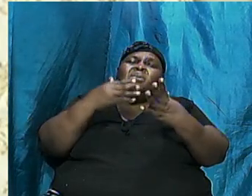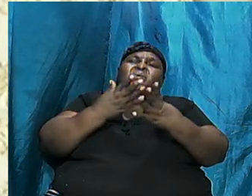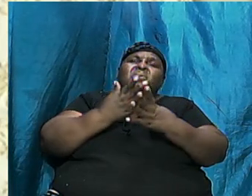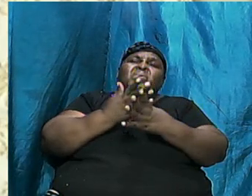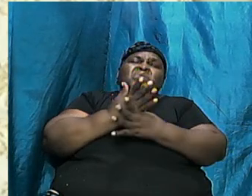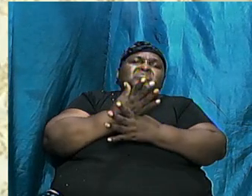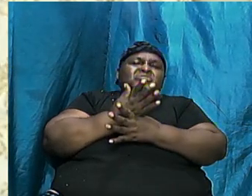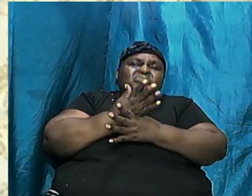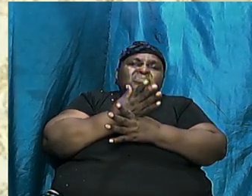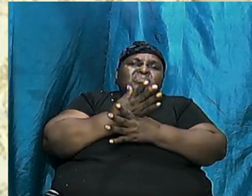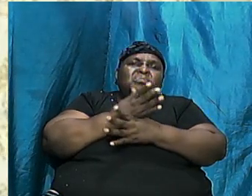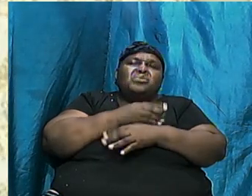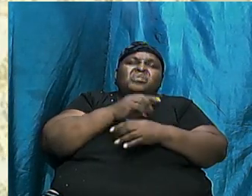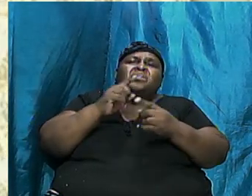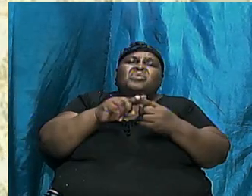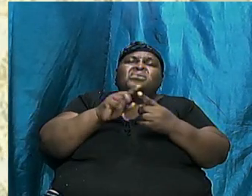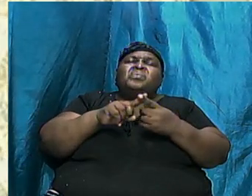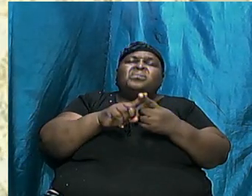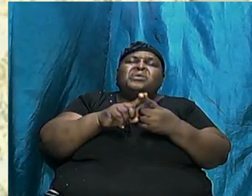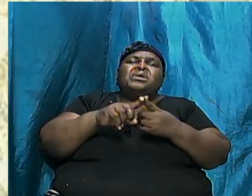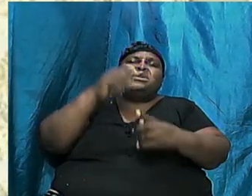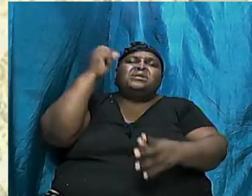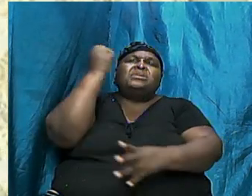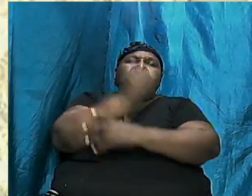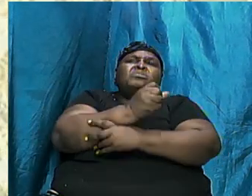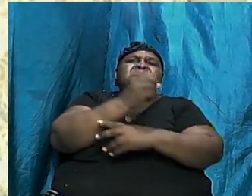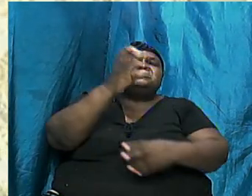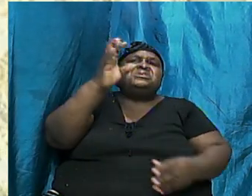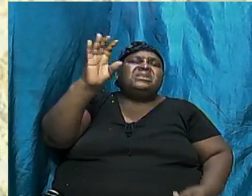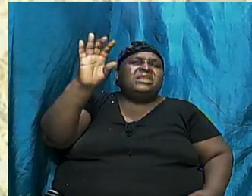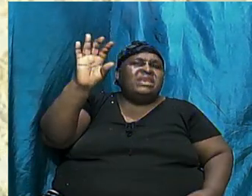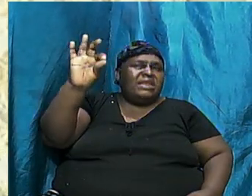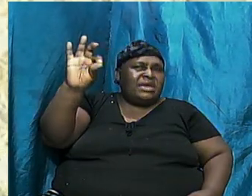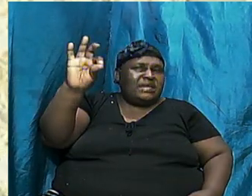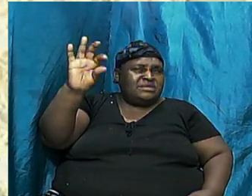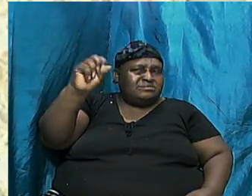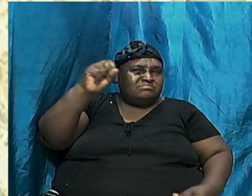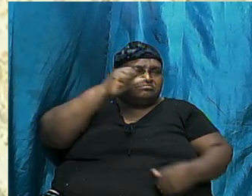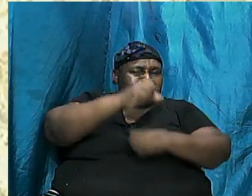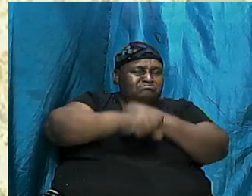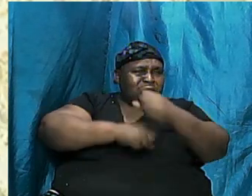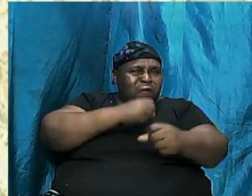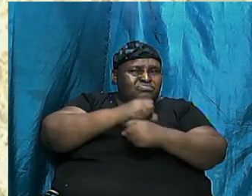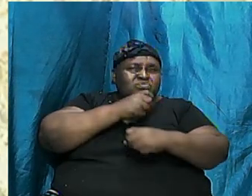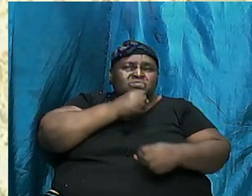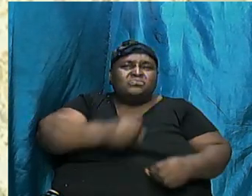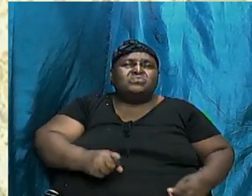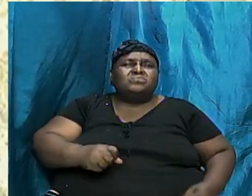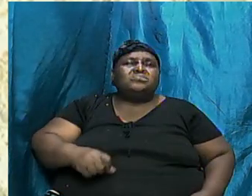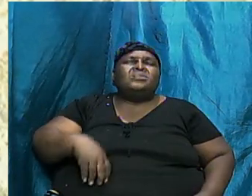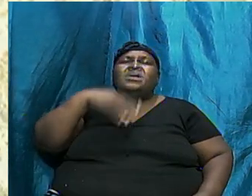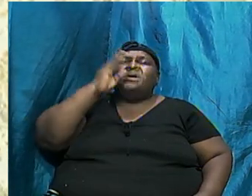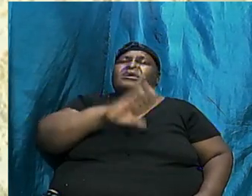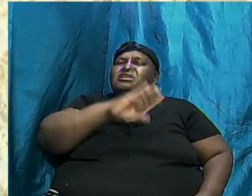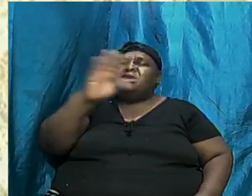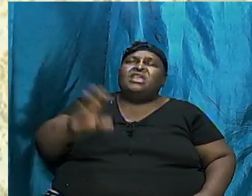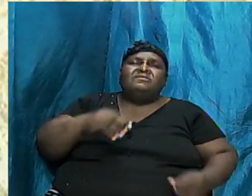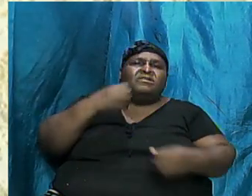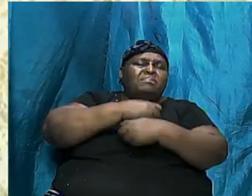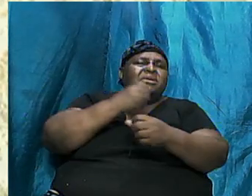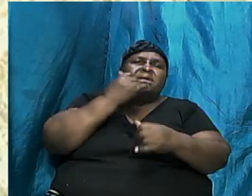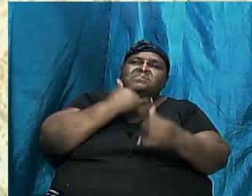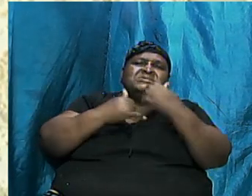Misses God Never Makes A mistake And I Am